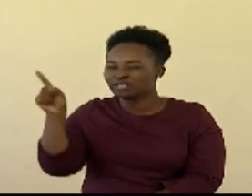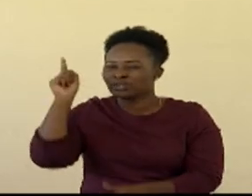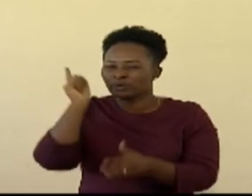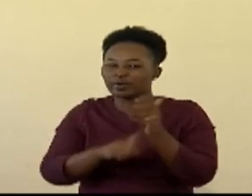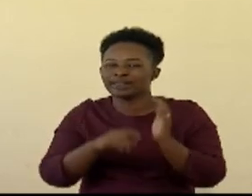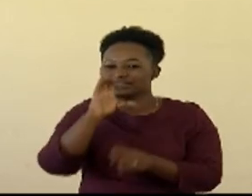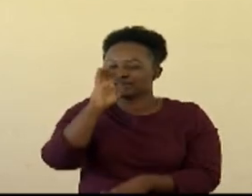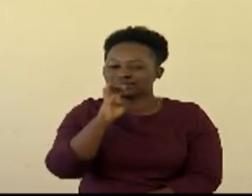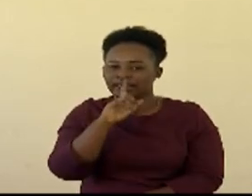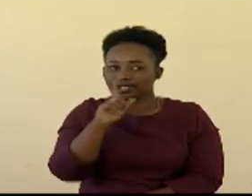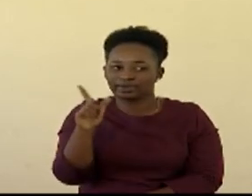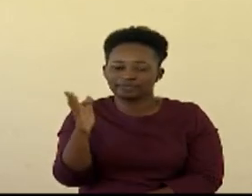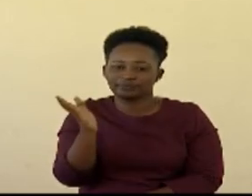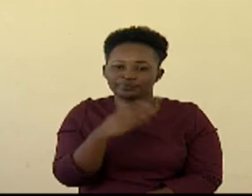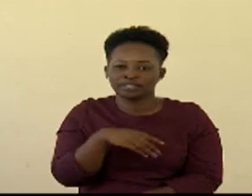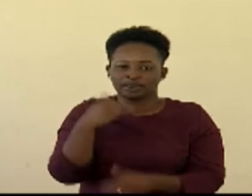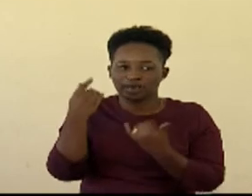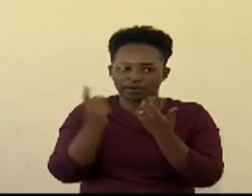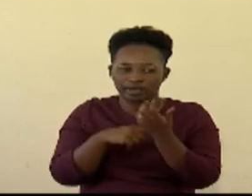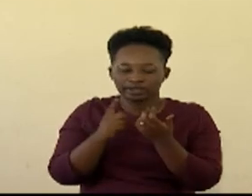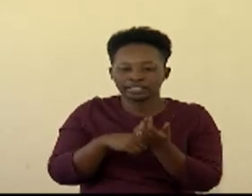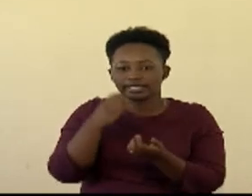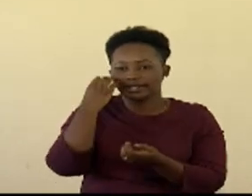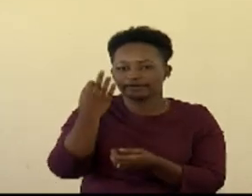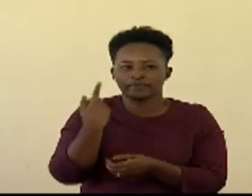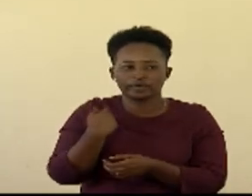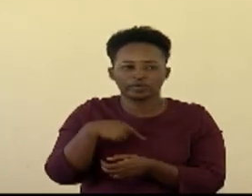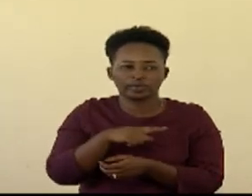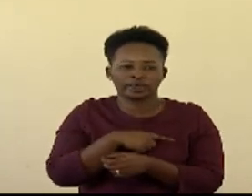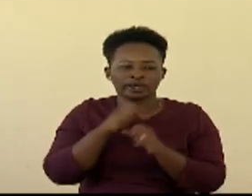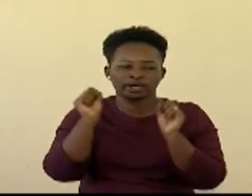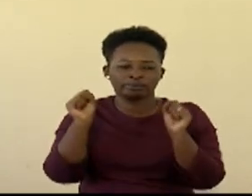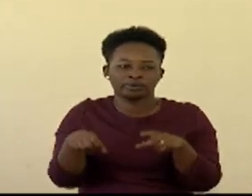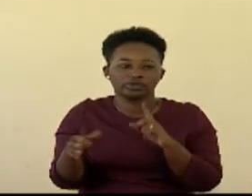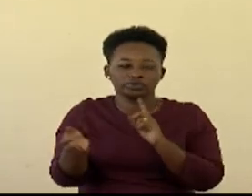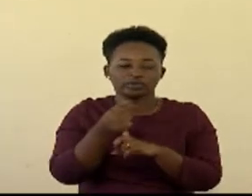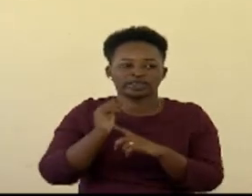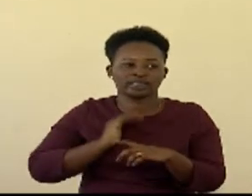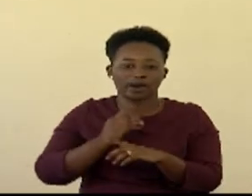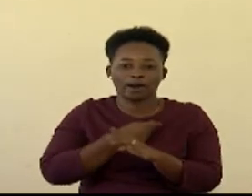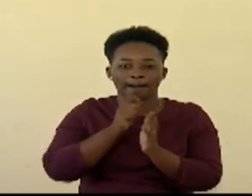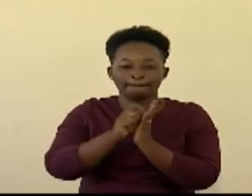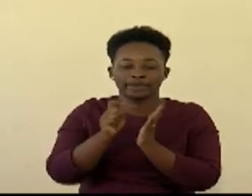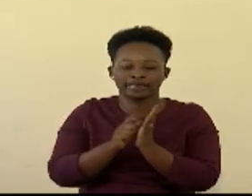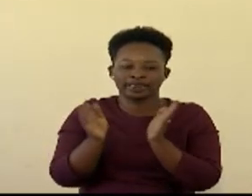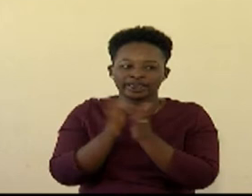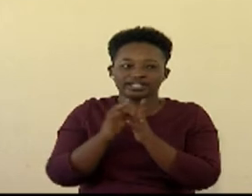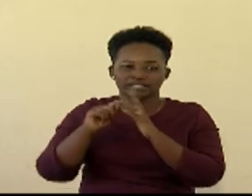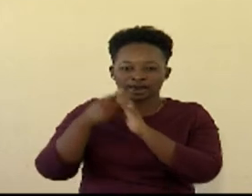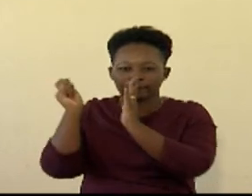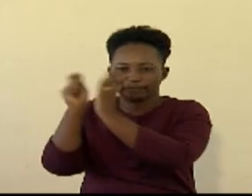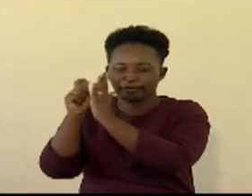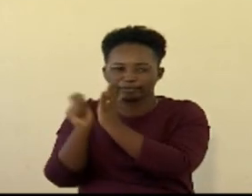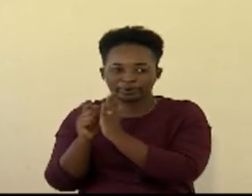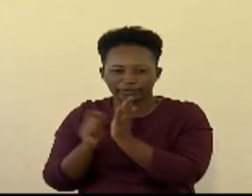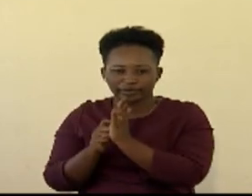Cell one so we do the counting. Now if we are able to get our pen and start highlighting I have this